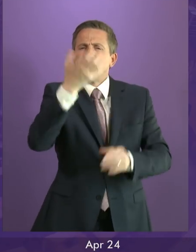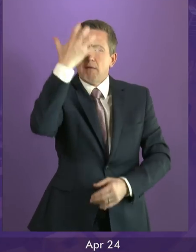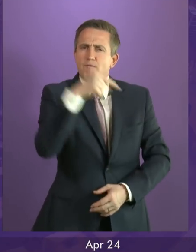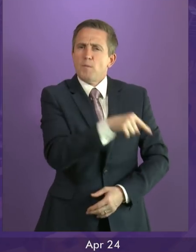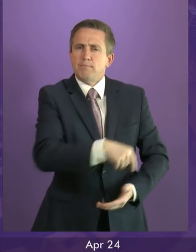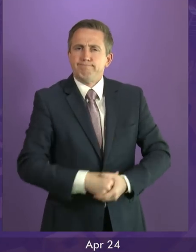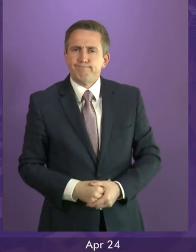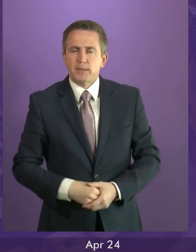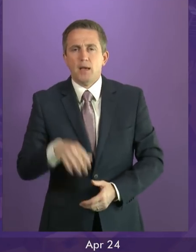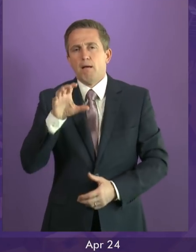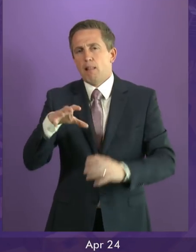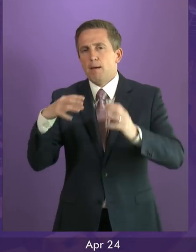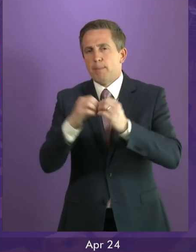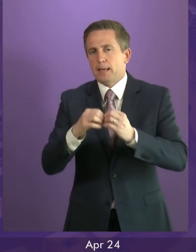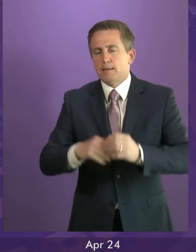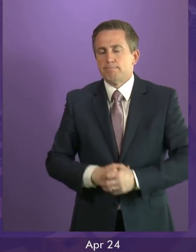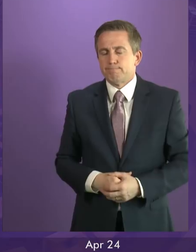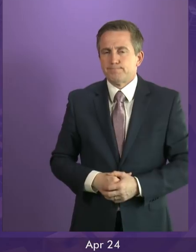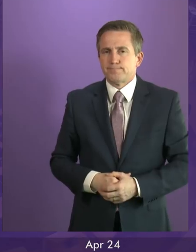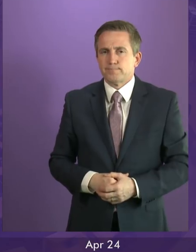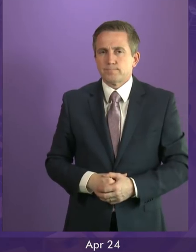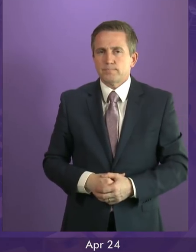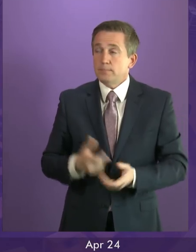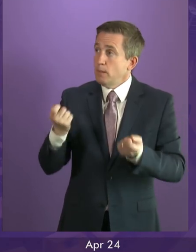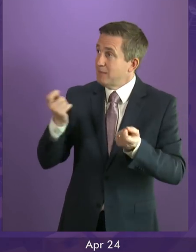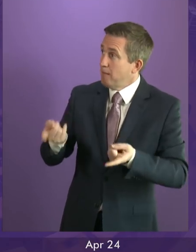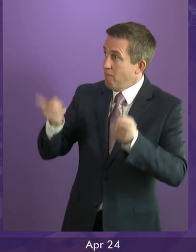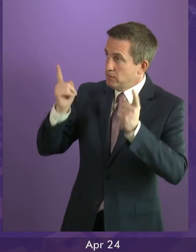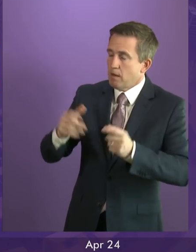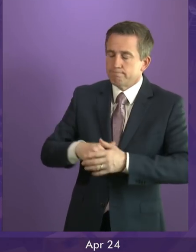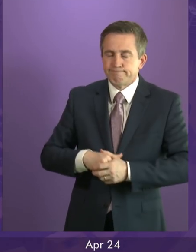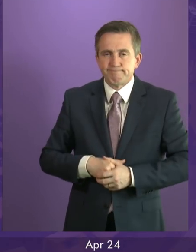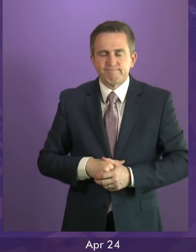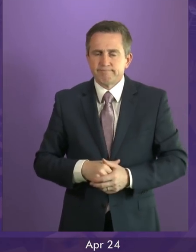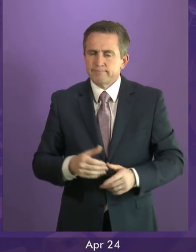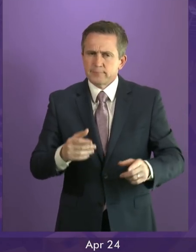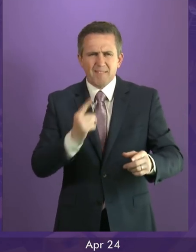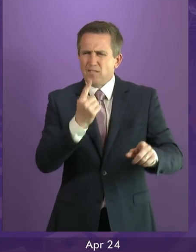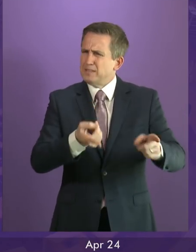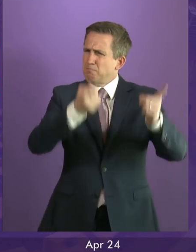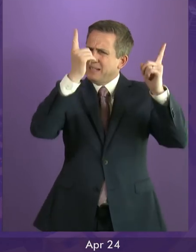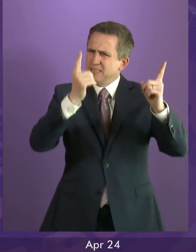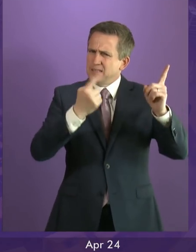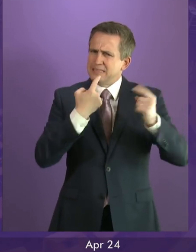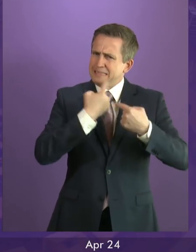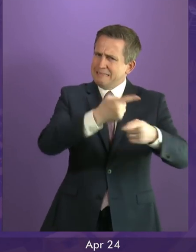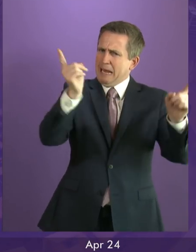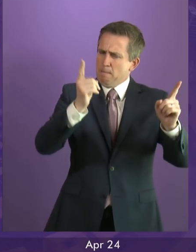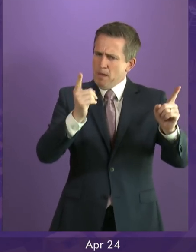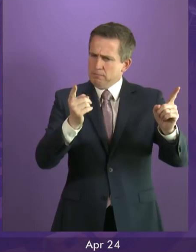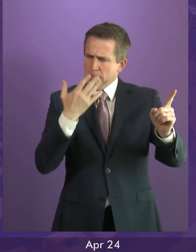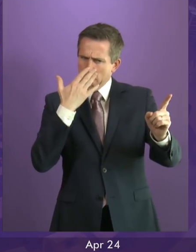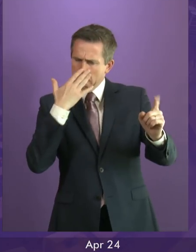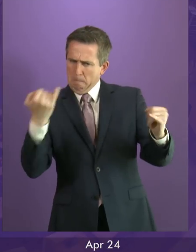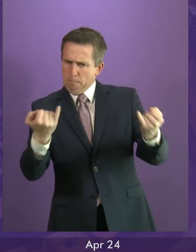Clare Baker followed by Susan MacGregor. Clare Baker. There is a contradiction in the First Minister's statement. She talks